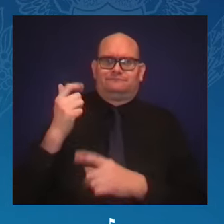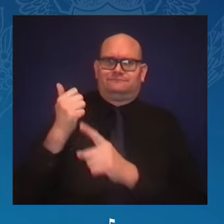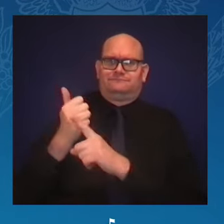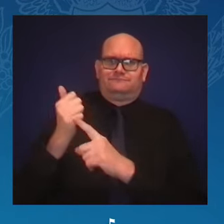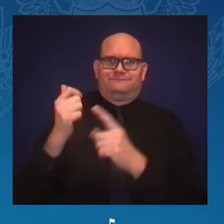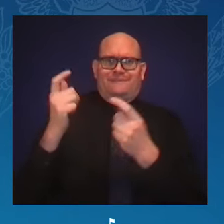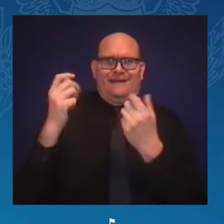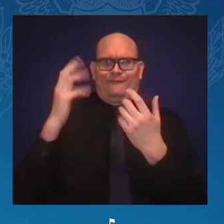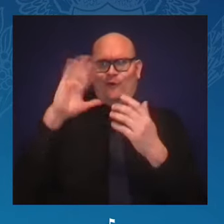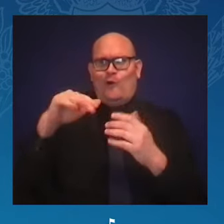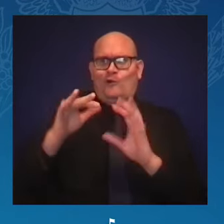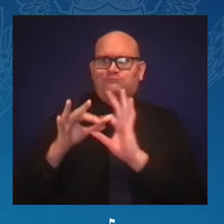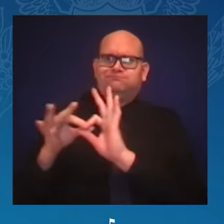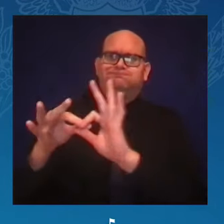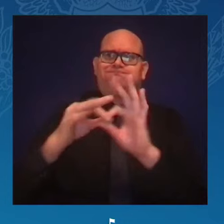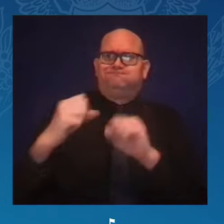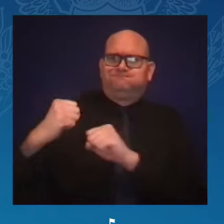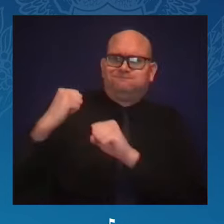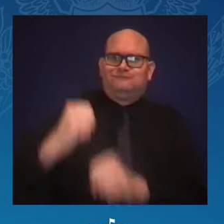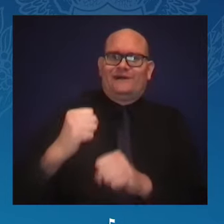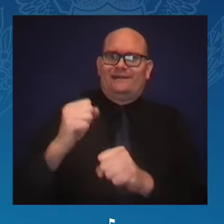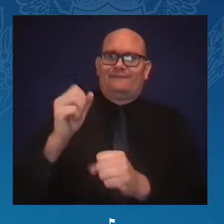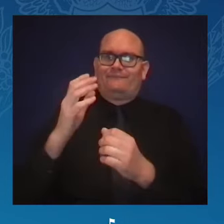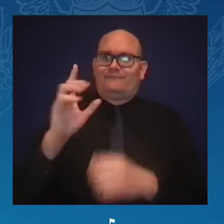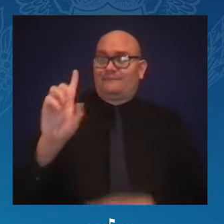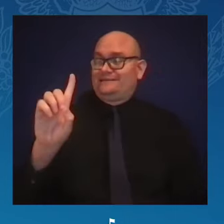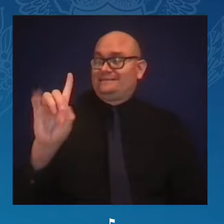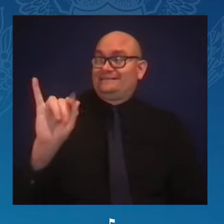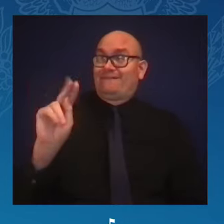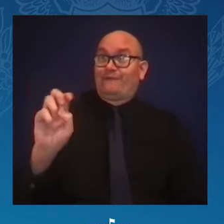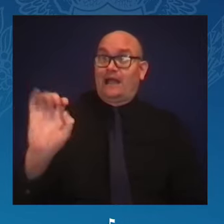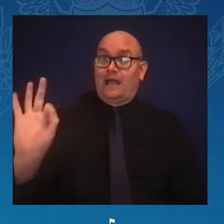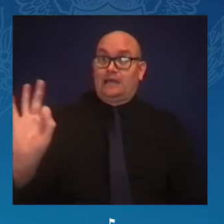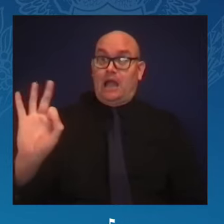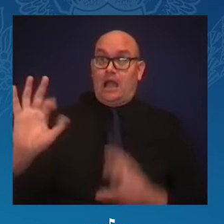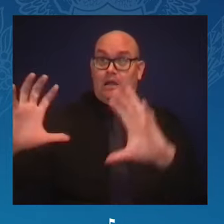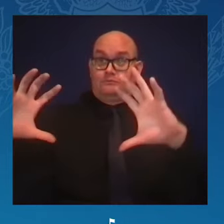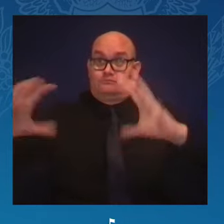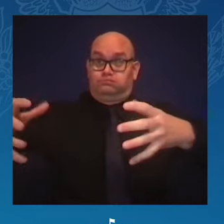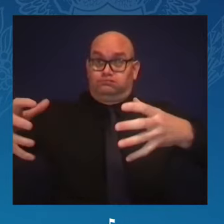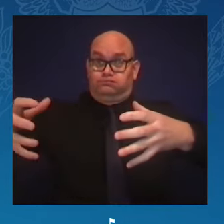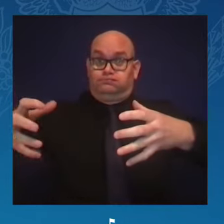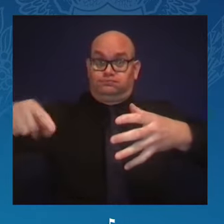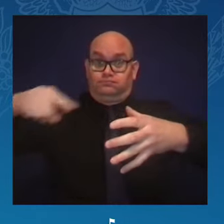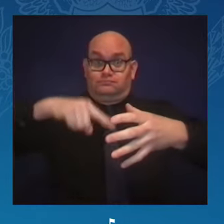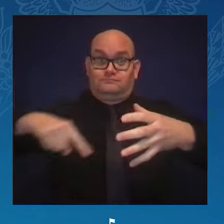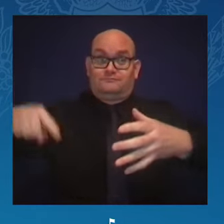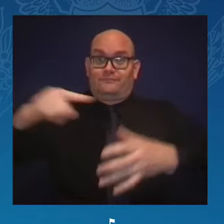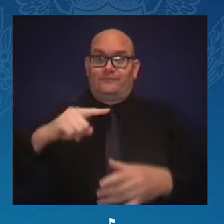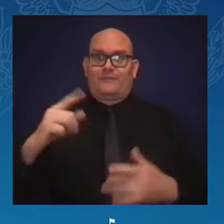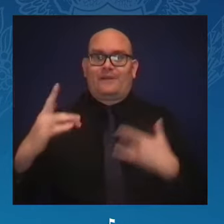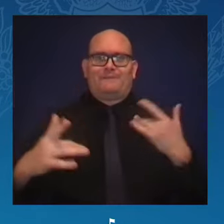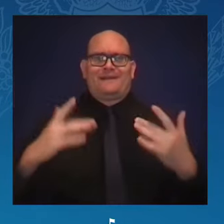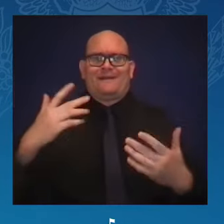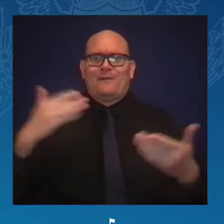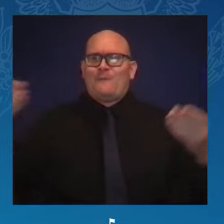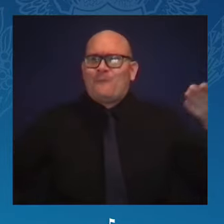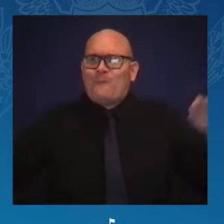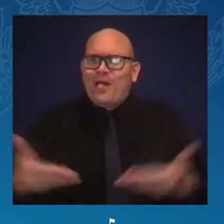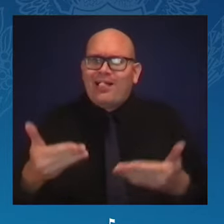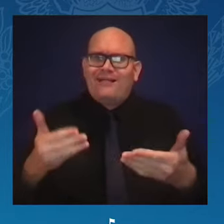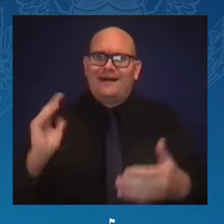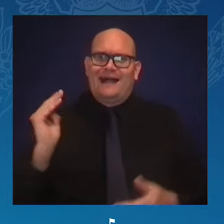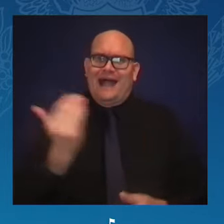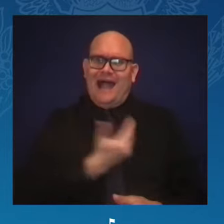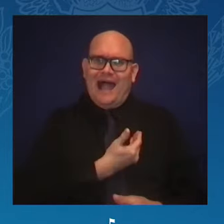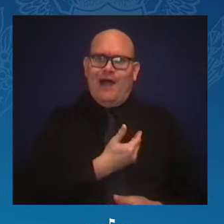So we are excited, and I ask that you all please welcome the Vice President of the United States,